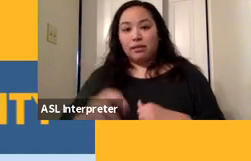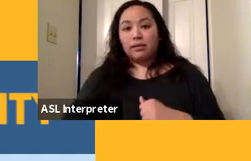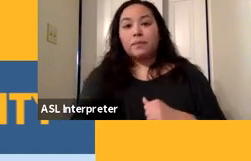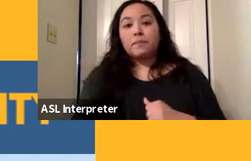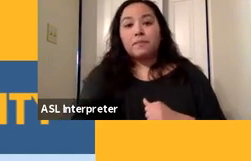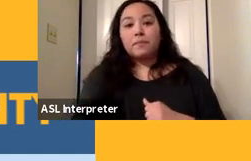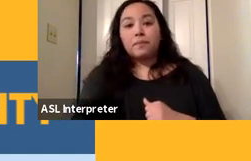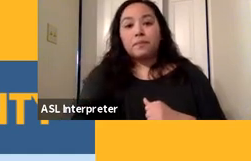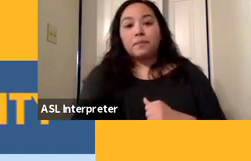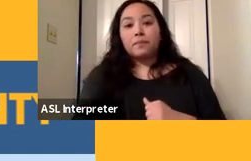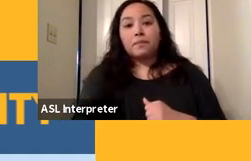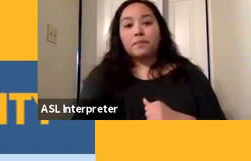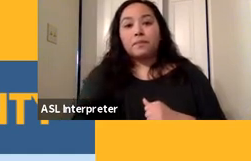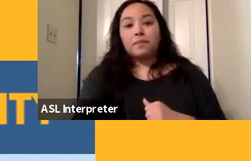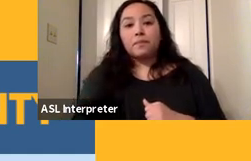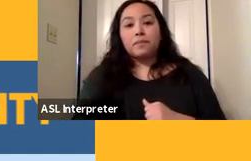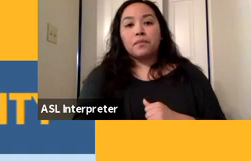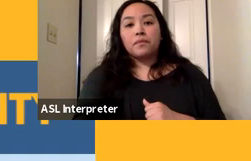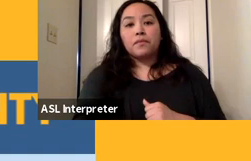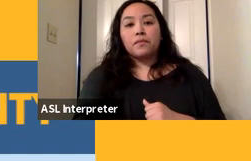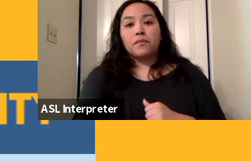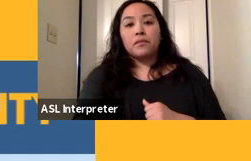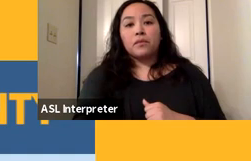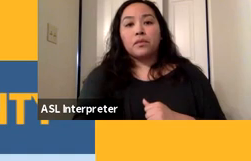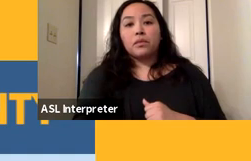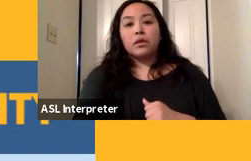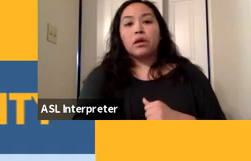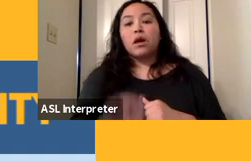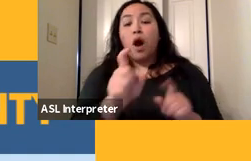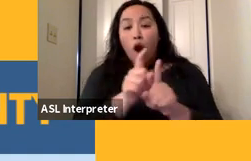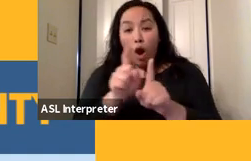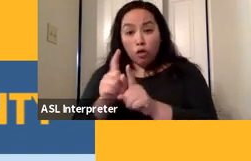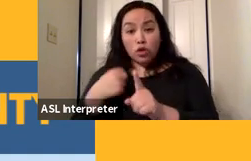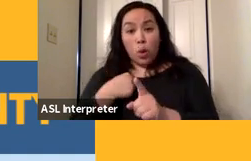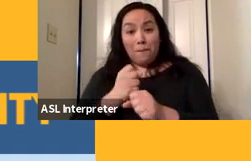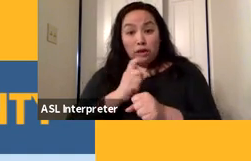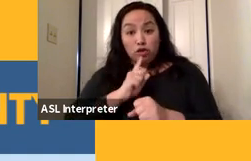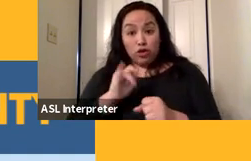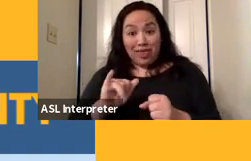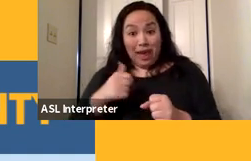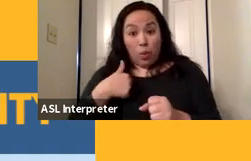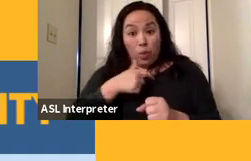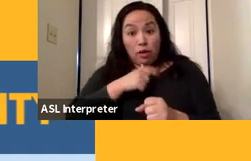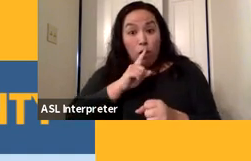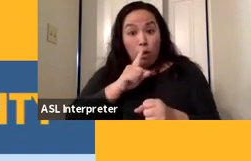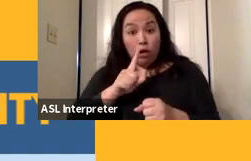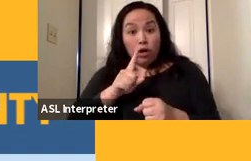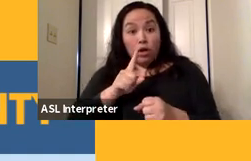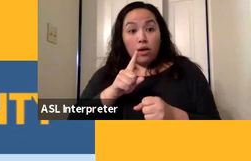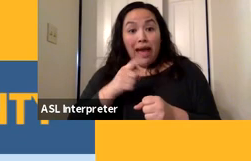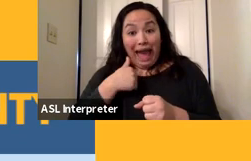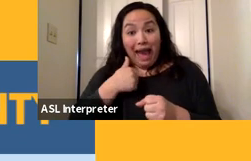to do throughout this time is to ensure that we are locating vaccine opportunities